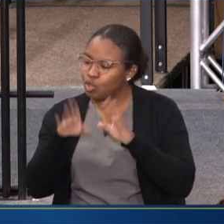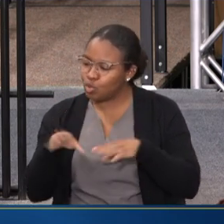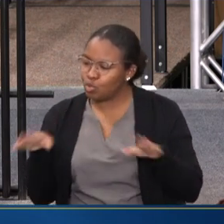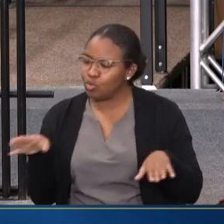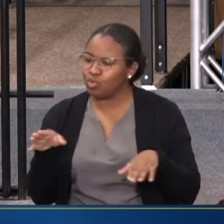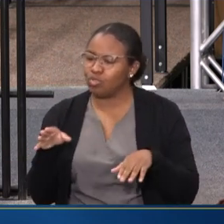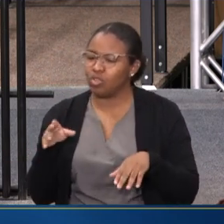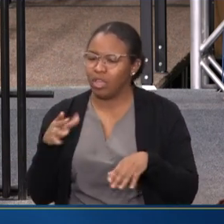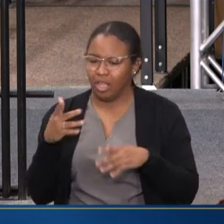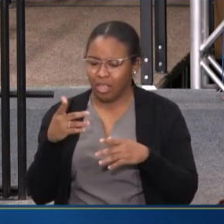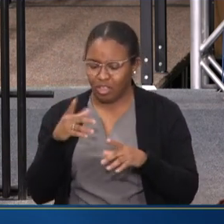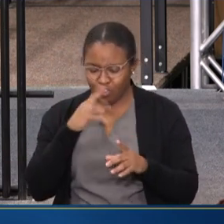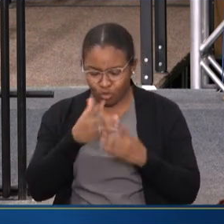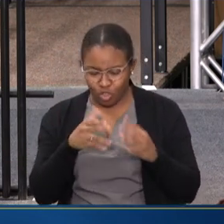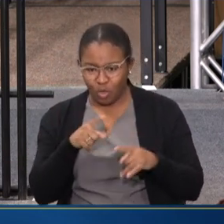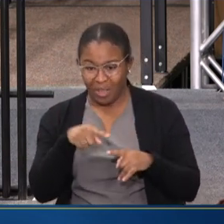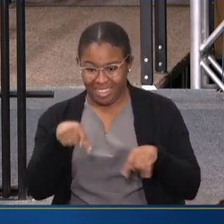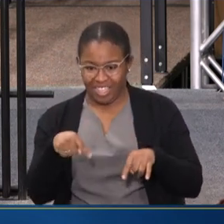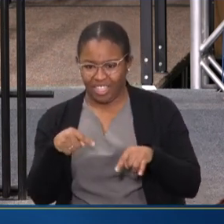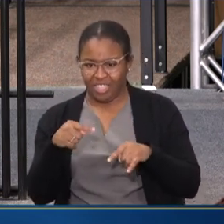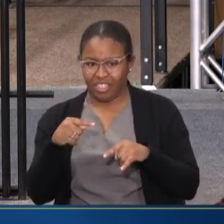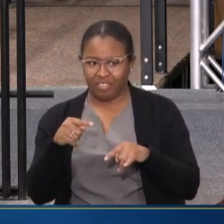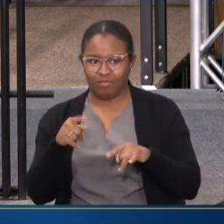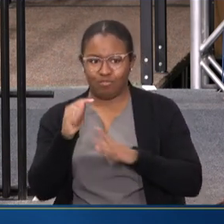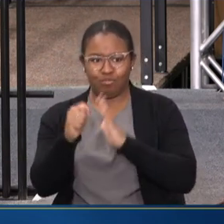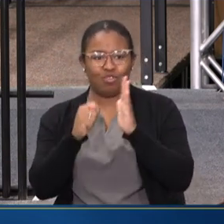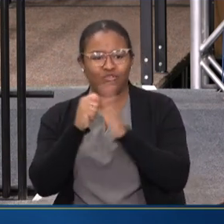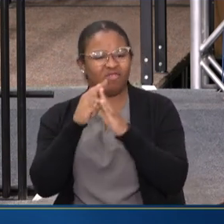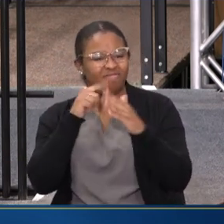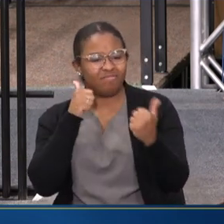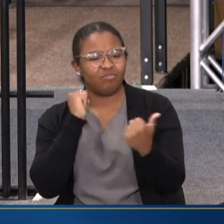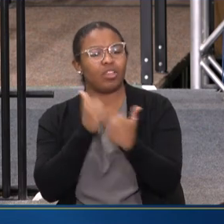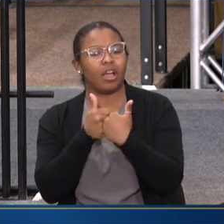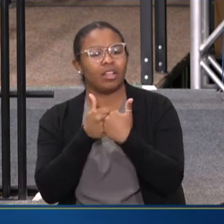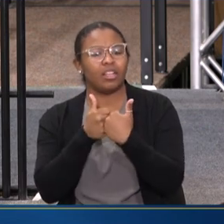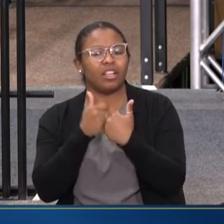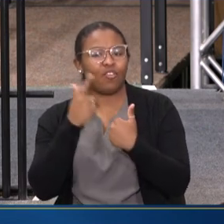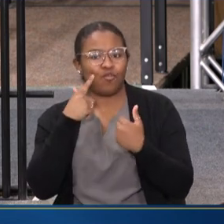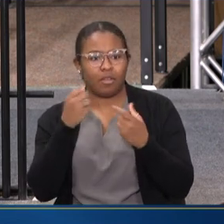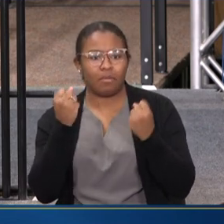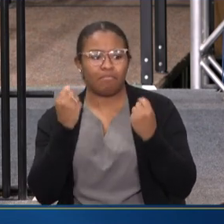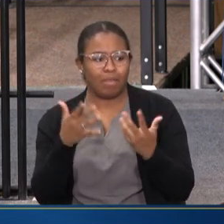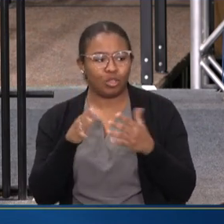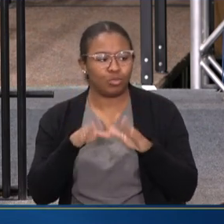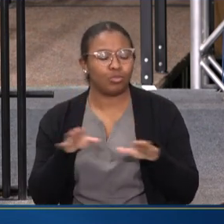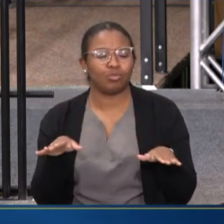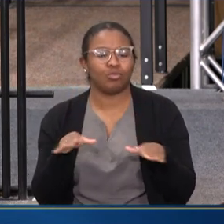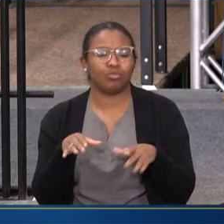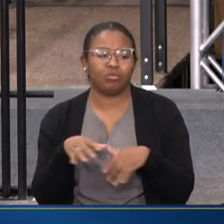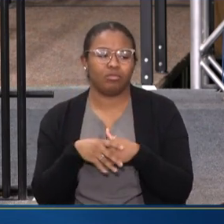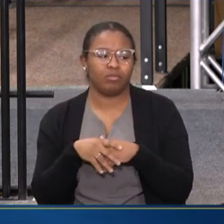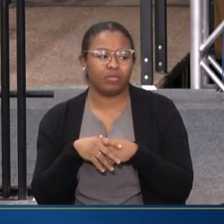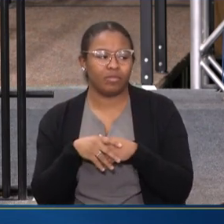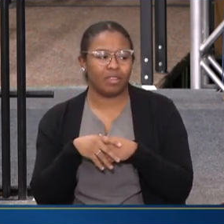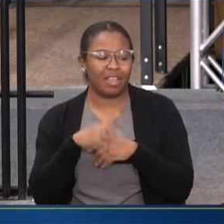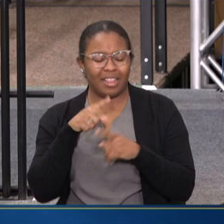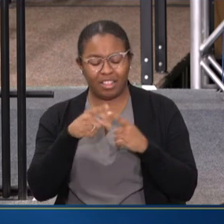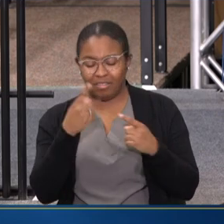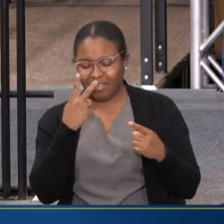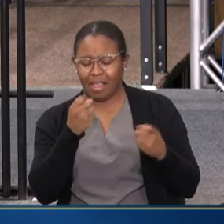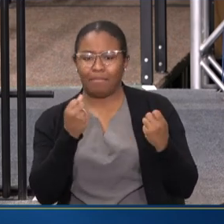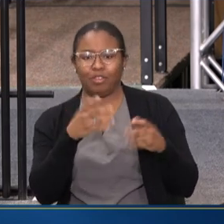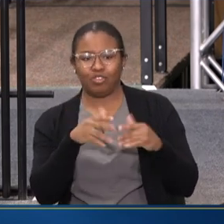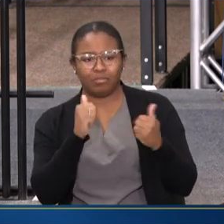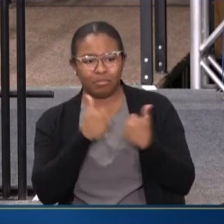WHAT A CHALLENGE THIS PERIOD OF TIME HAS BEEN FOR SO MANY KIDS, AND THEN WHEN YOU THINK ABOUT